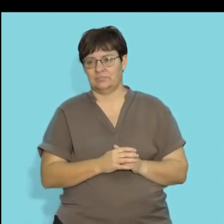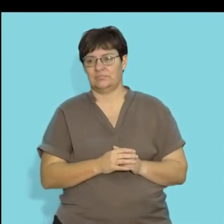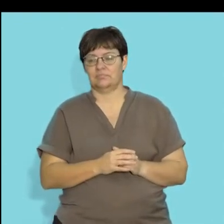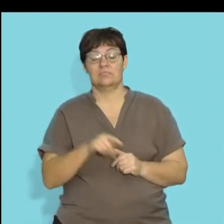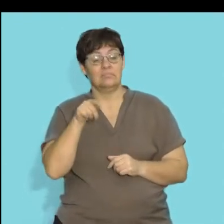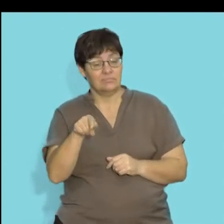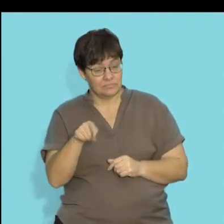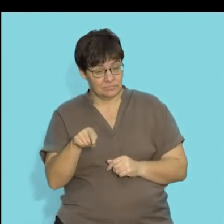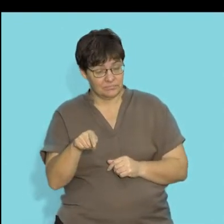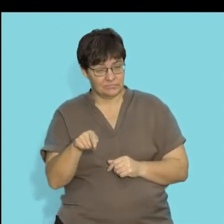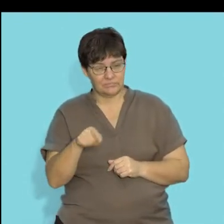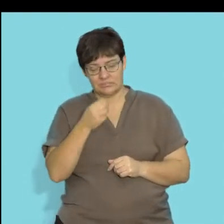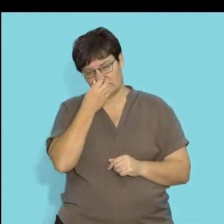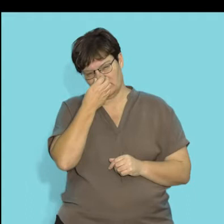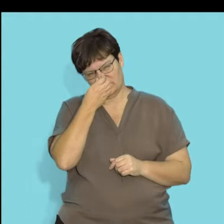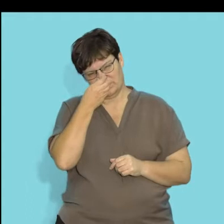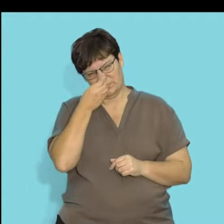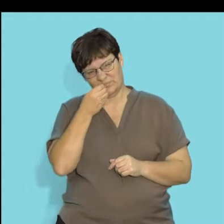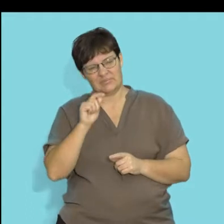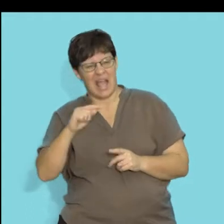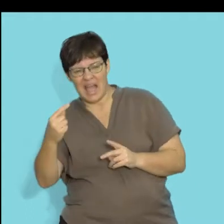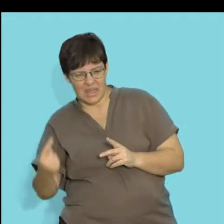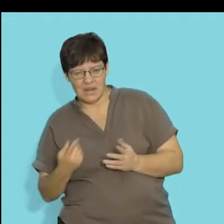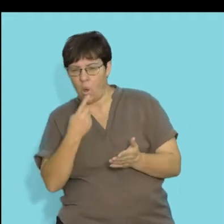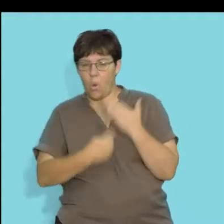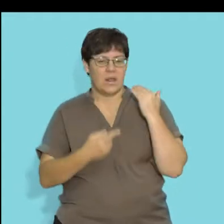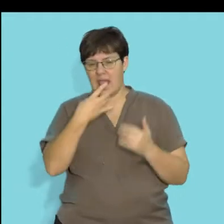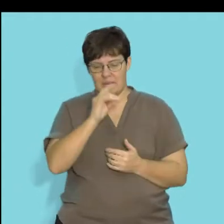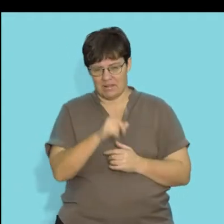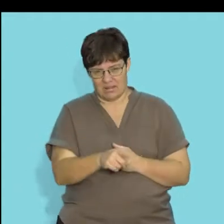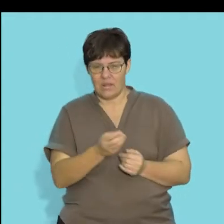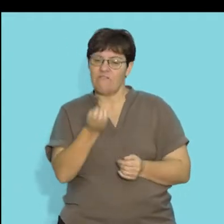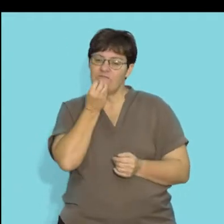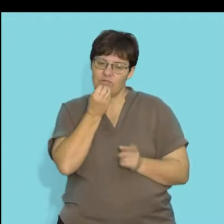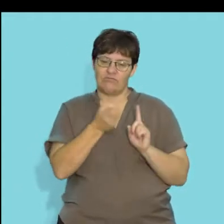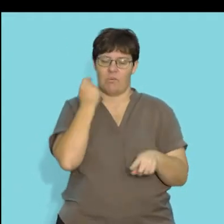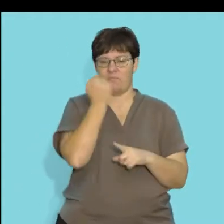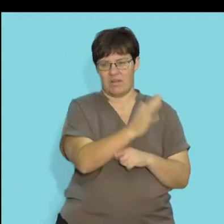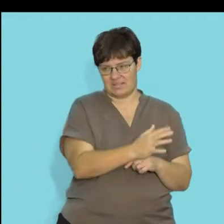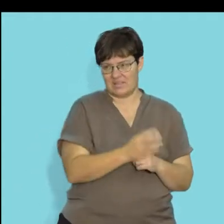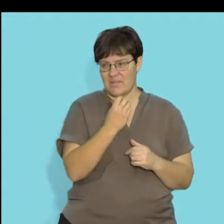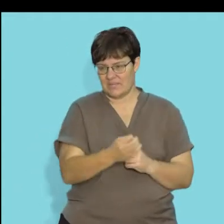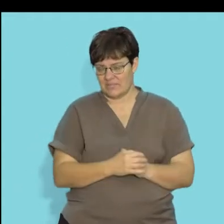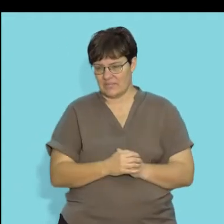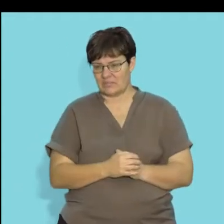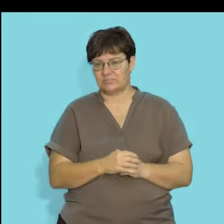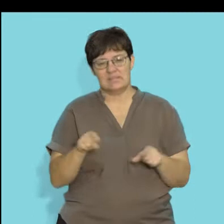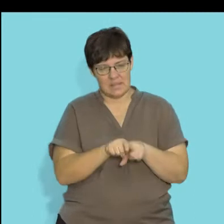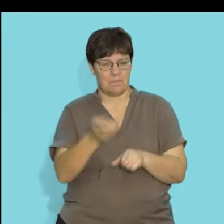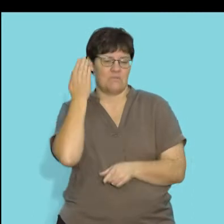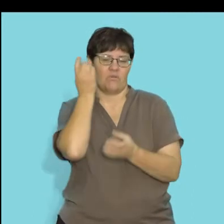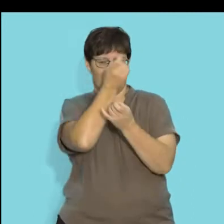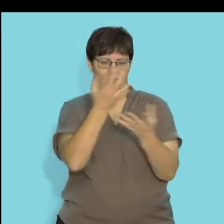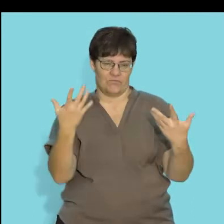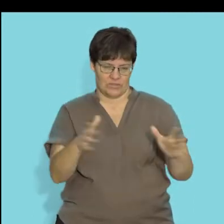Your primary consumers, there are other organisms besides animals that get their food from plants. And we mentioned that earlier